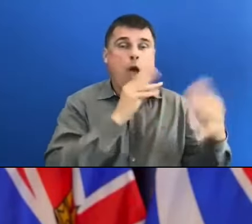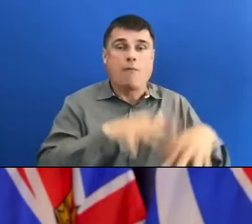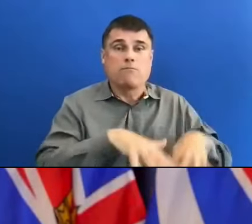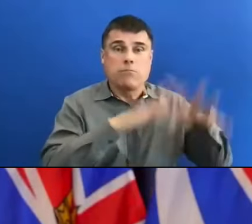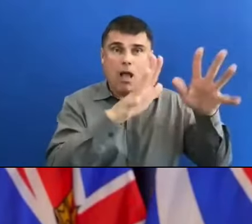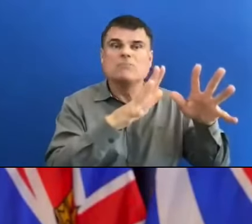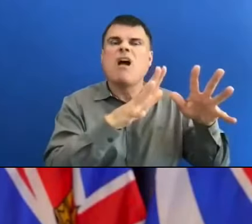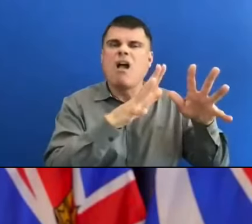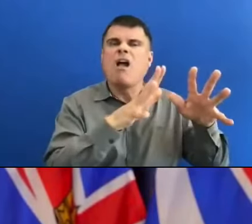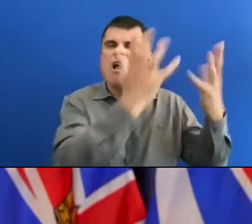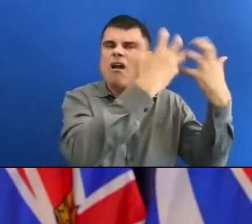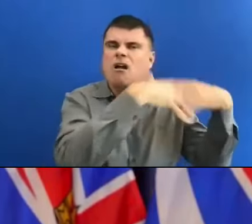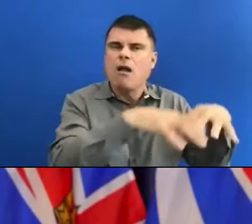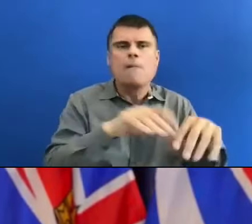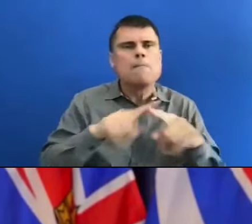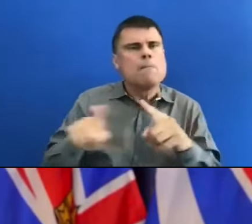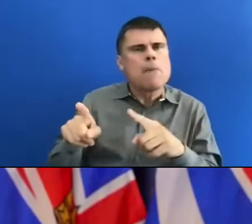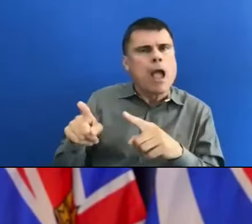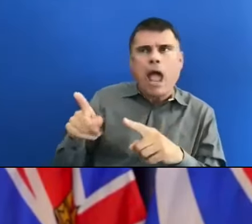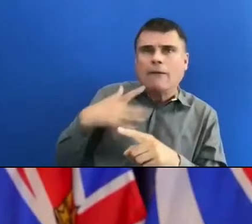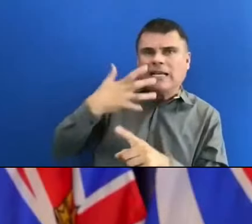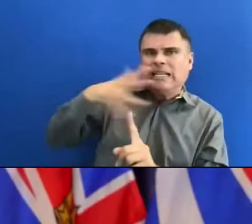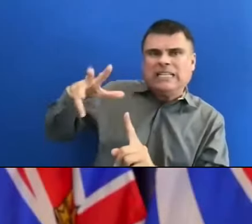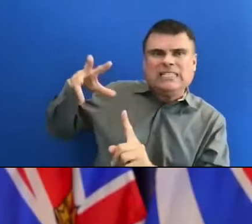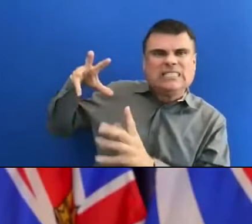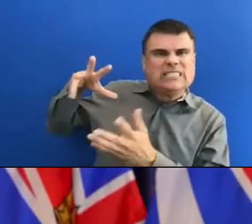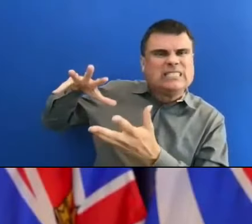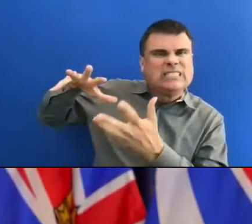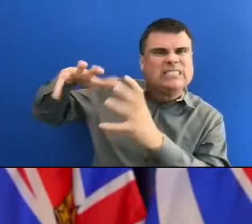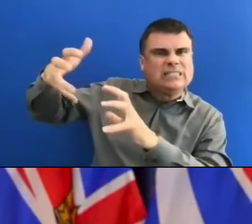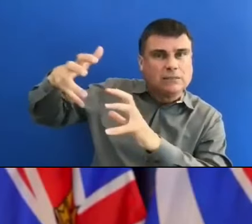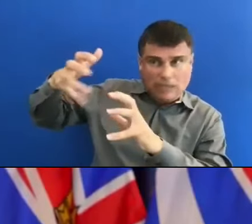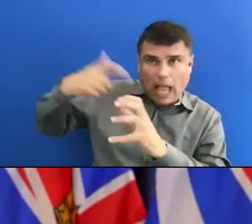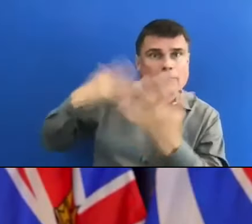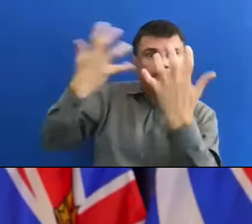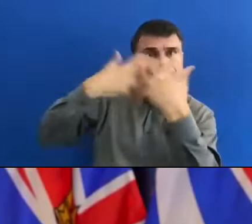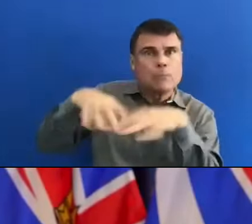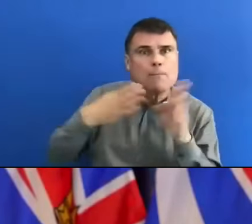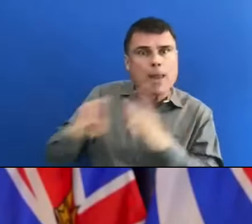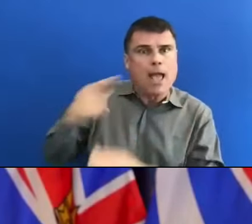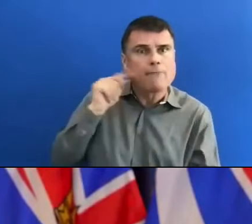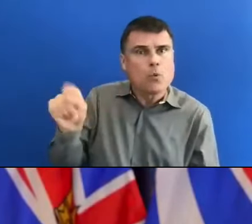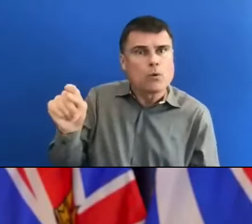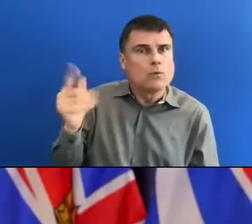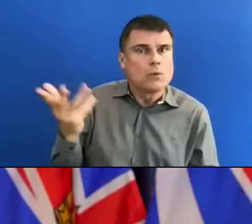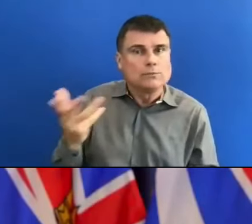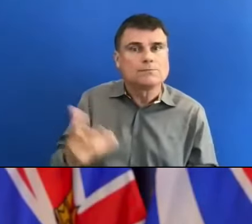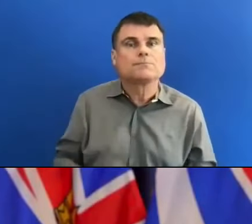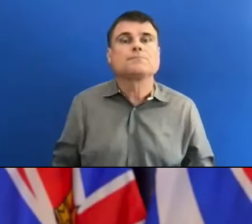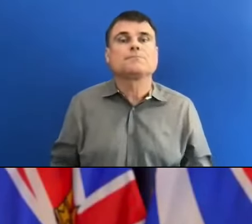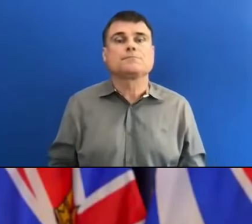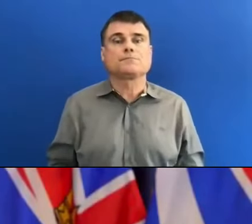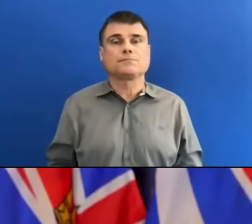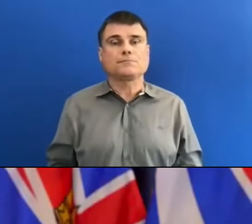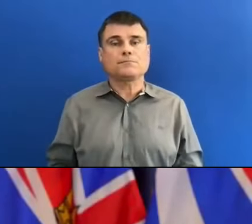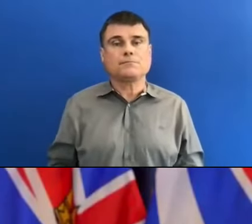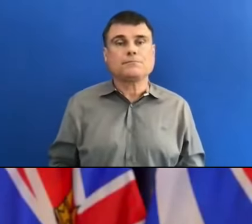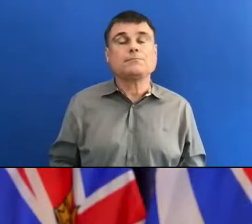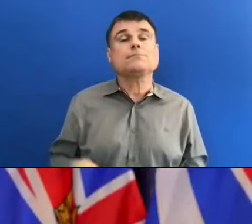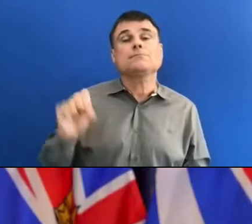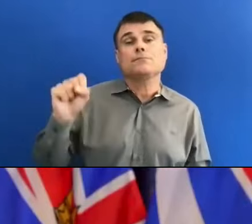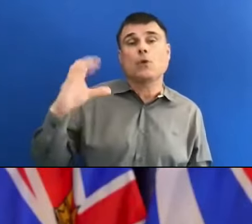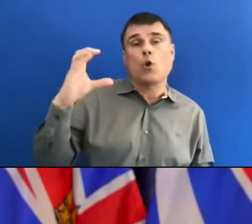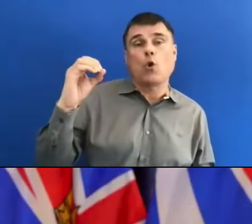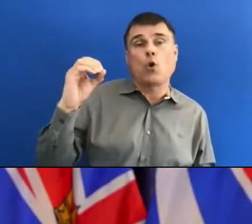have, of course, the coroner will be issuing a report later in the day about unexpected deaths over the past, I believe, 48 hours.